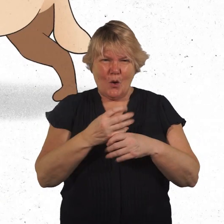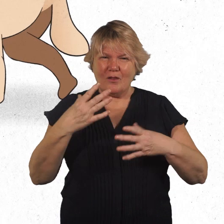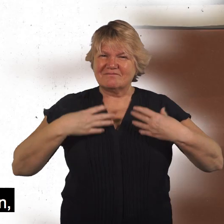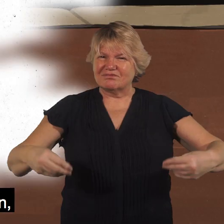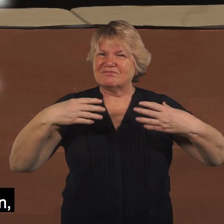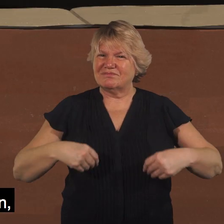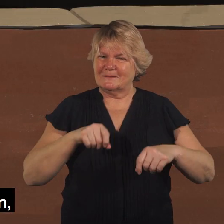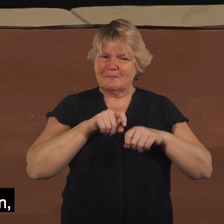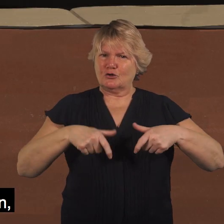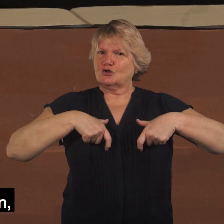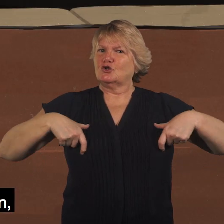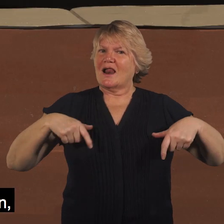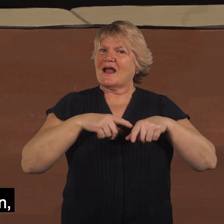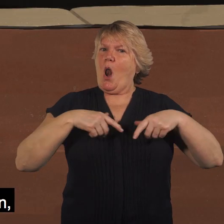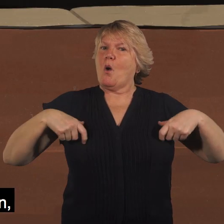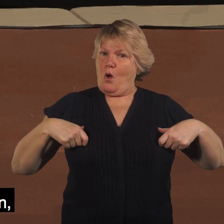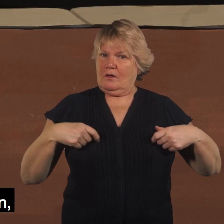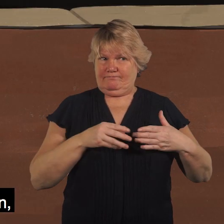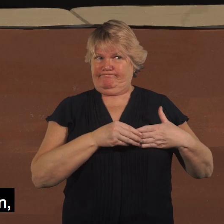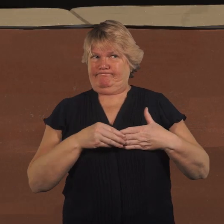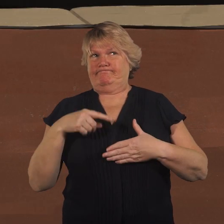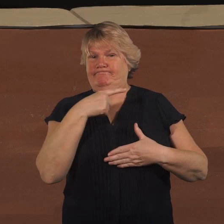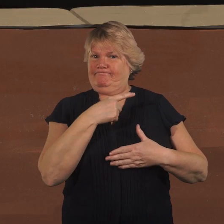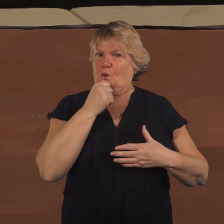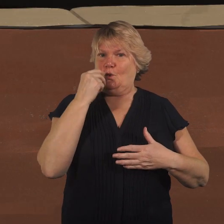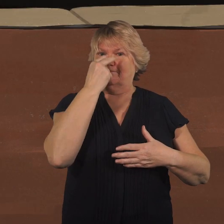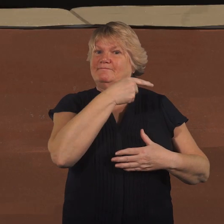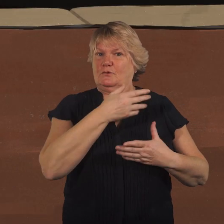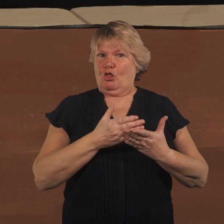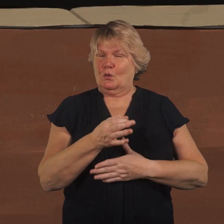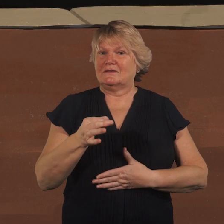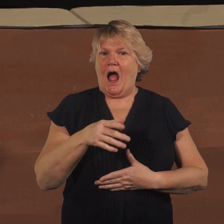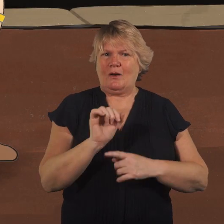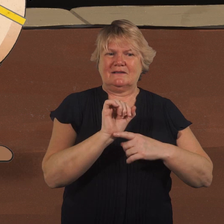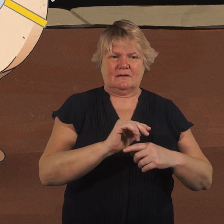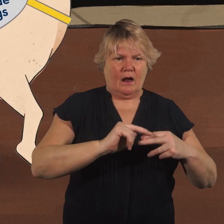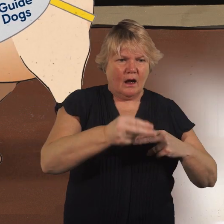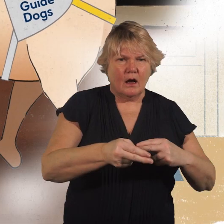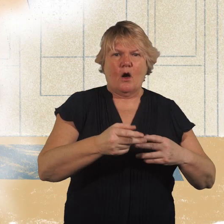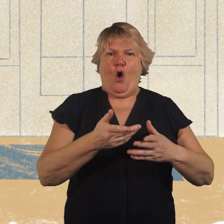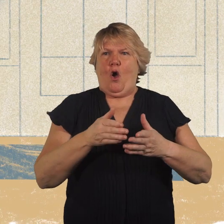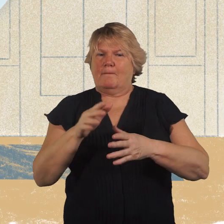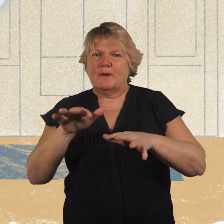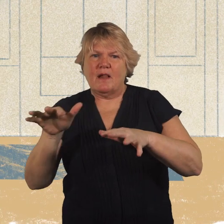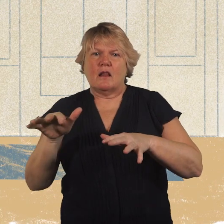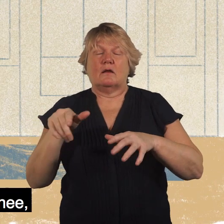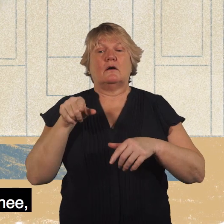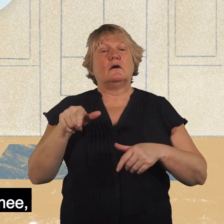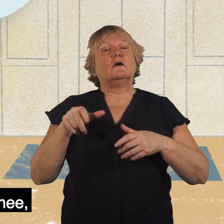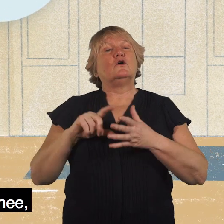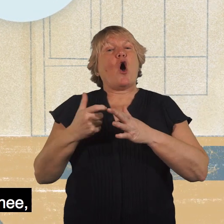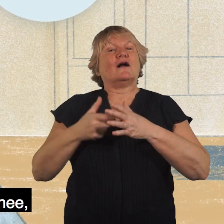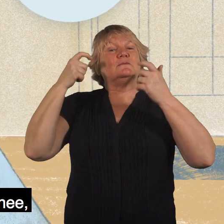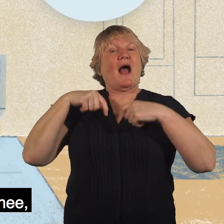harnesses are guiding their visually impaired owner through town, avoiding obstacles and people. This cocker spaniel hears the doorbell